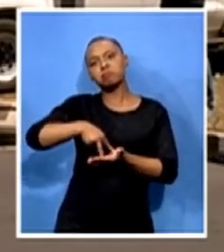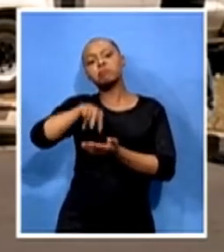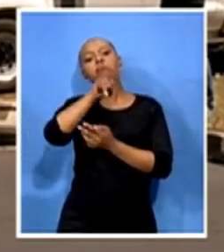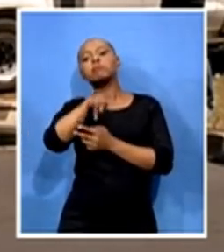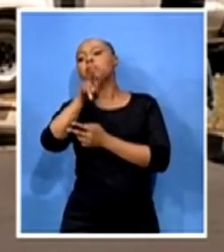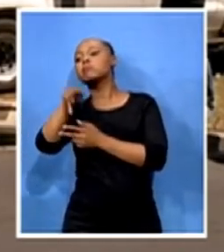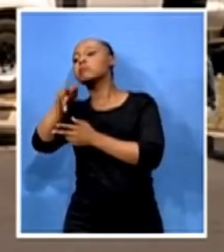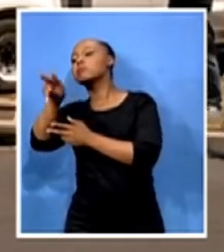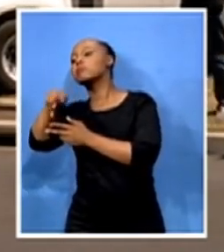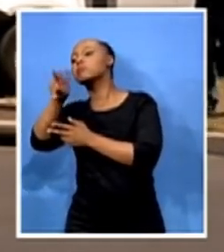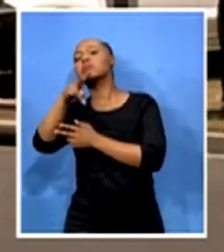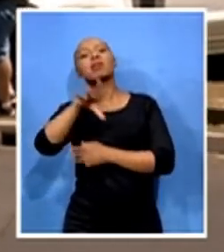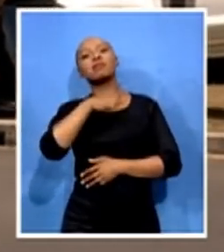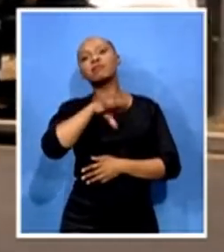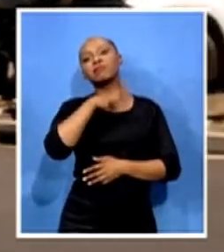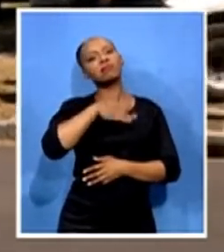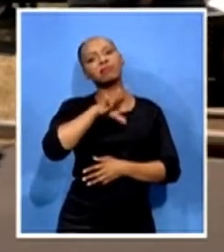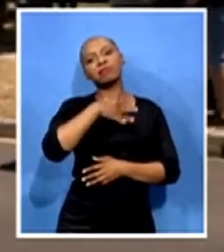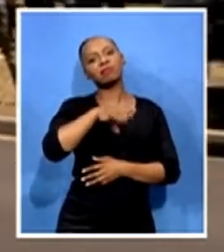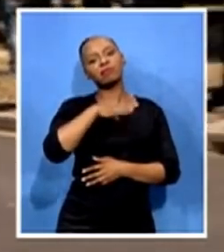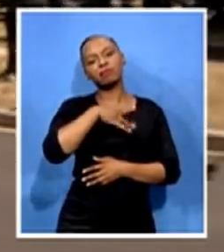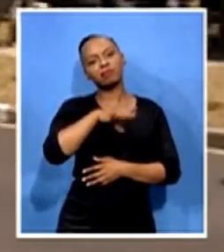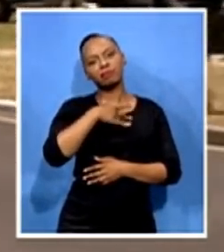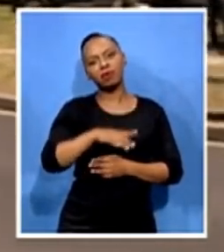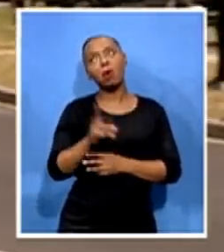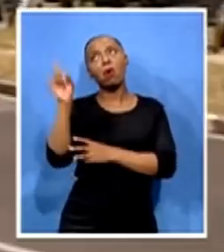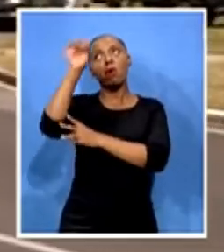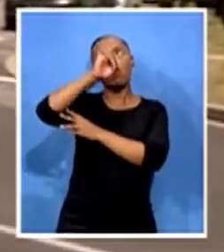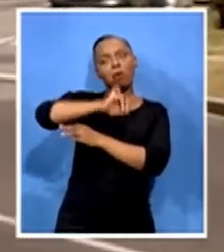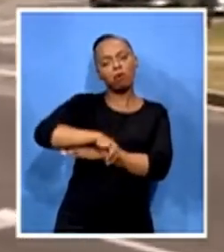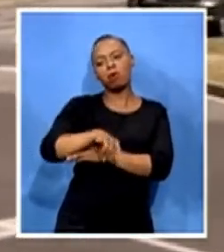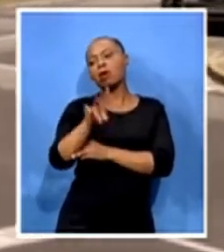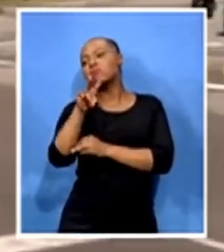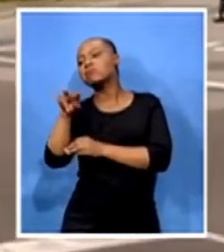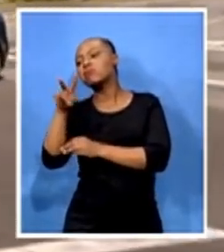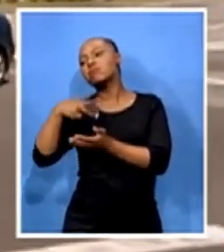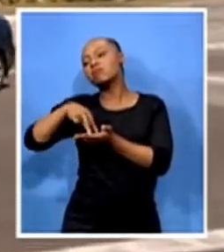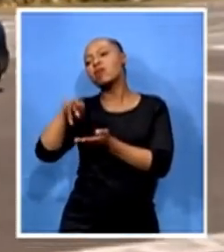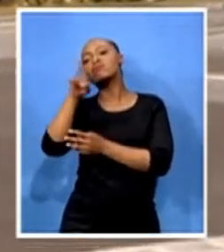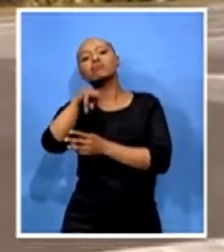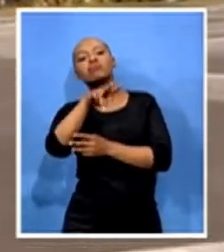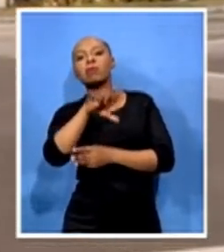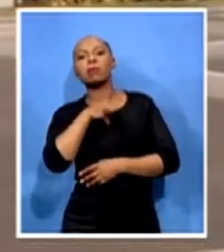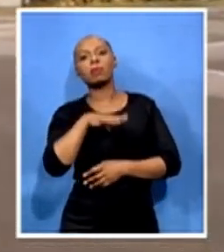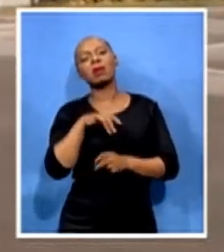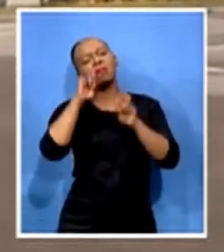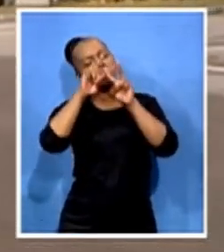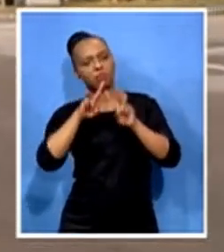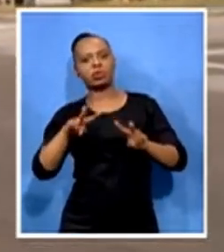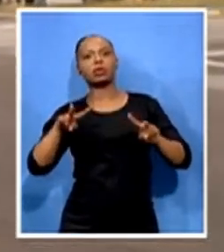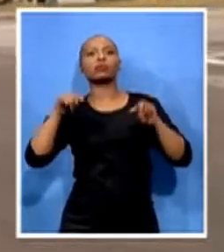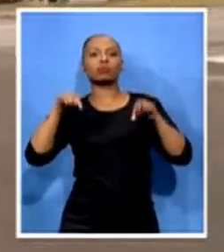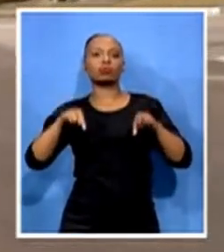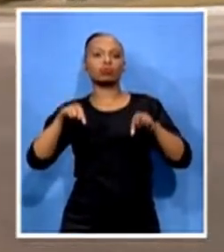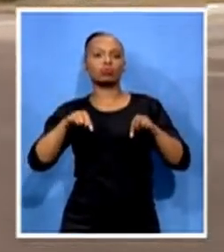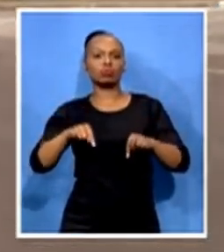throughout the course of the day. And so far, it's just been quite peaceful today. So, not quite the clashes that we were expecting to see